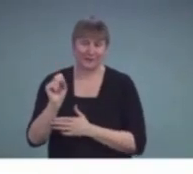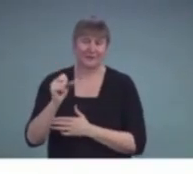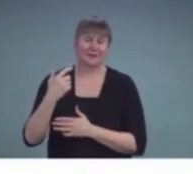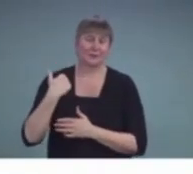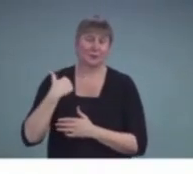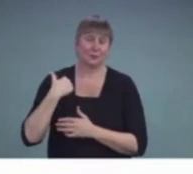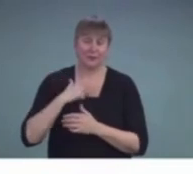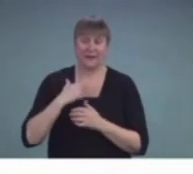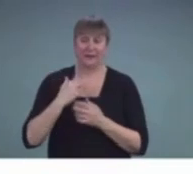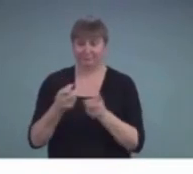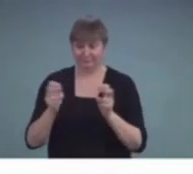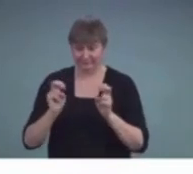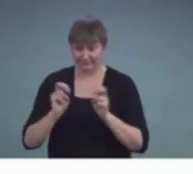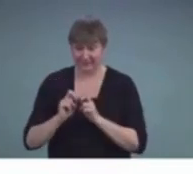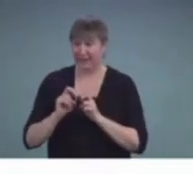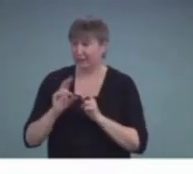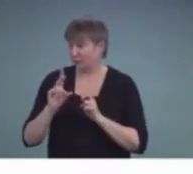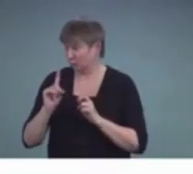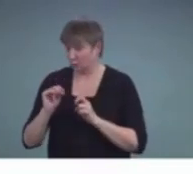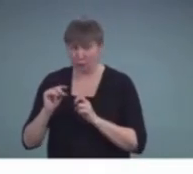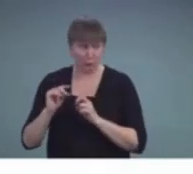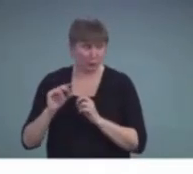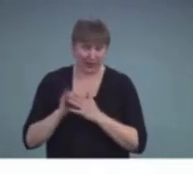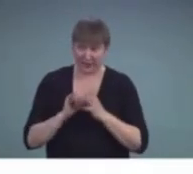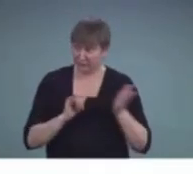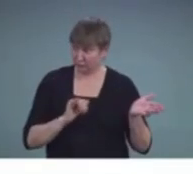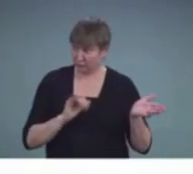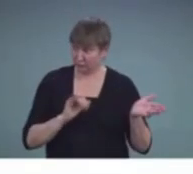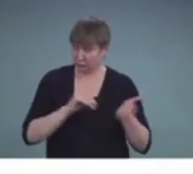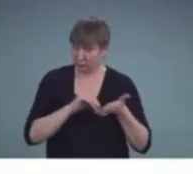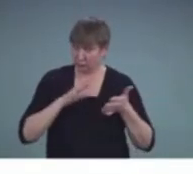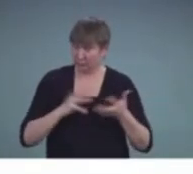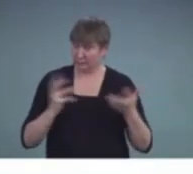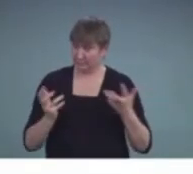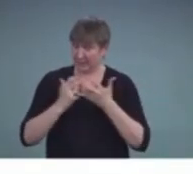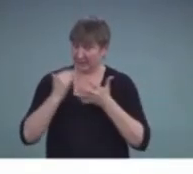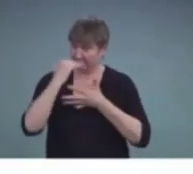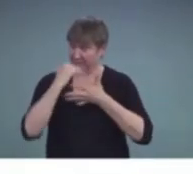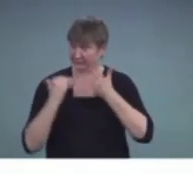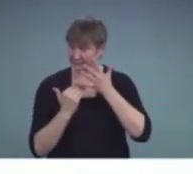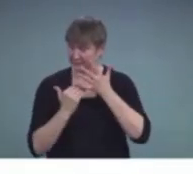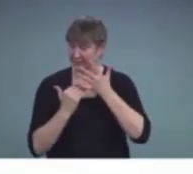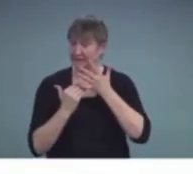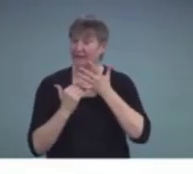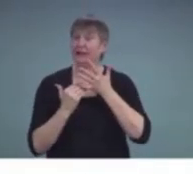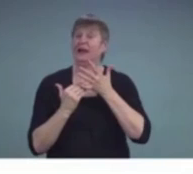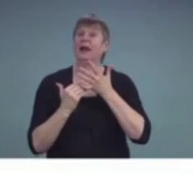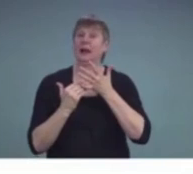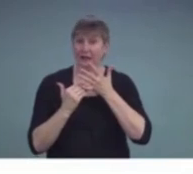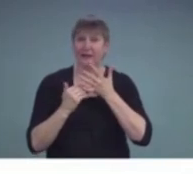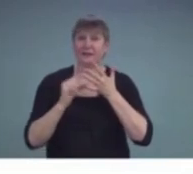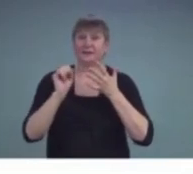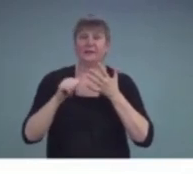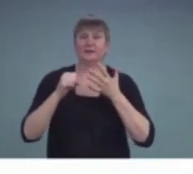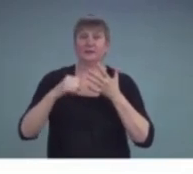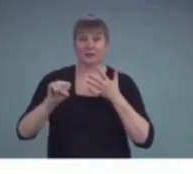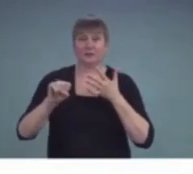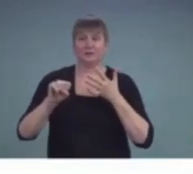students meet eligibility for special education, followed by a meeting that actually designs the